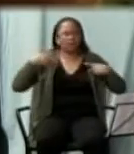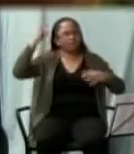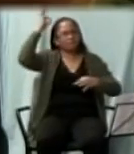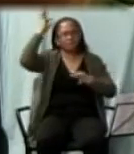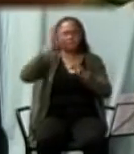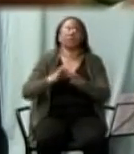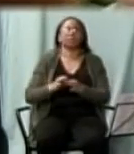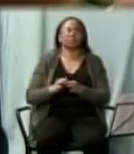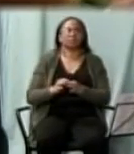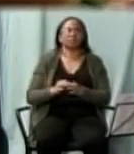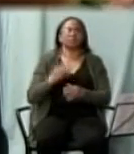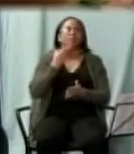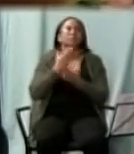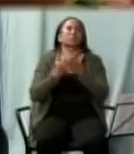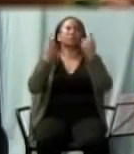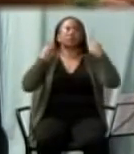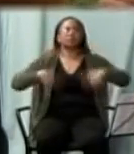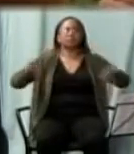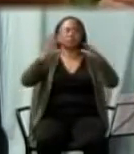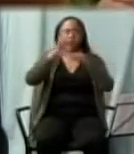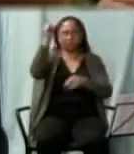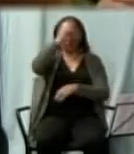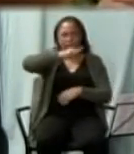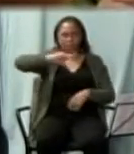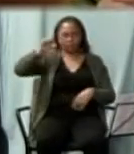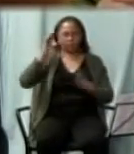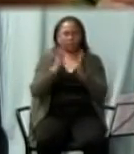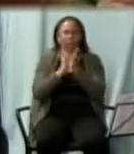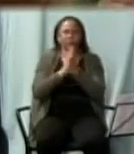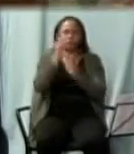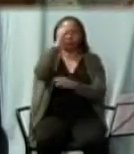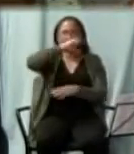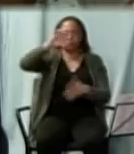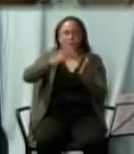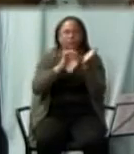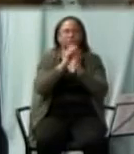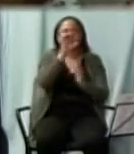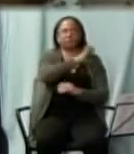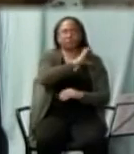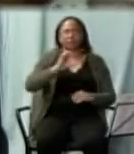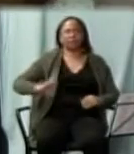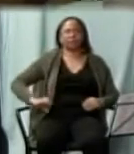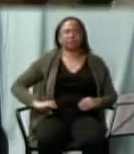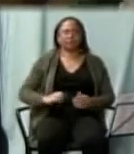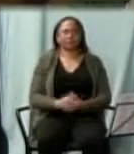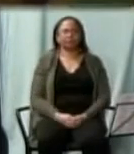The Gospel of the Lord. Praise to you, Lord Jesus Christ.